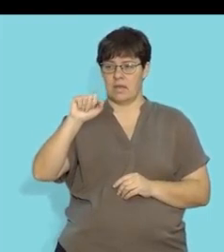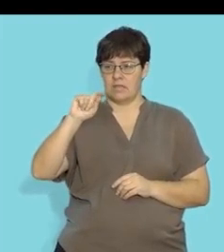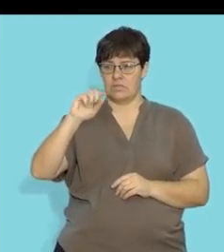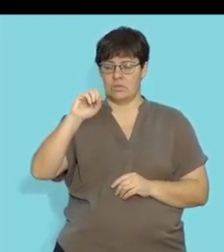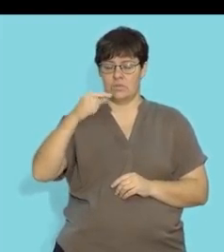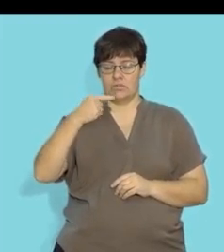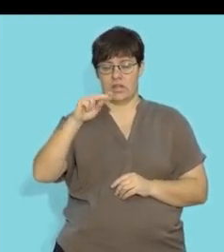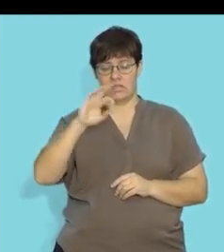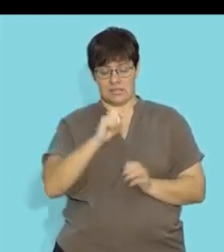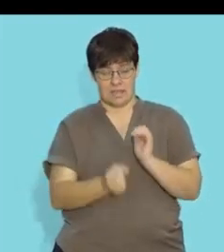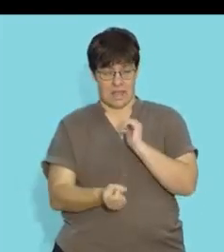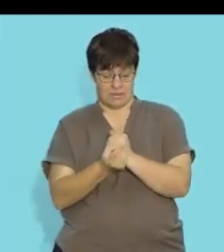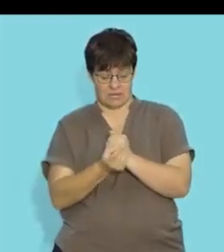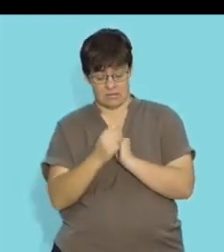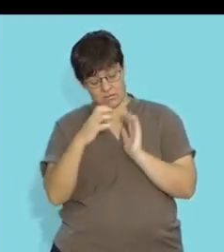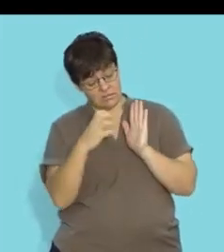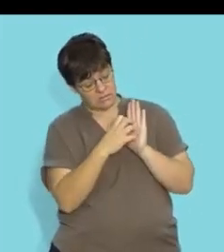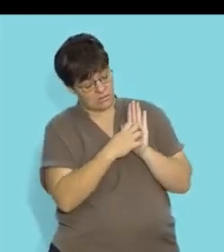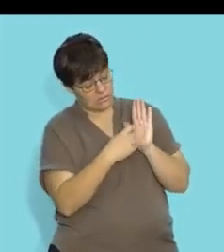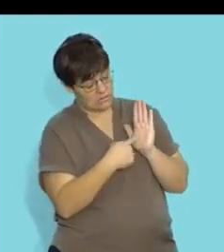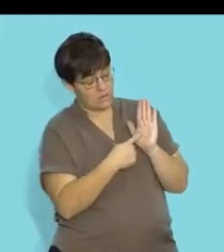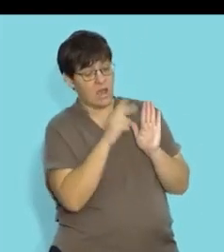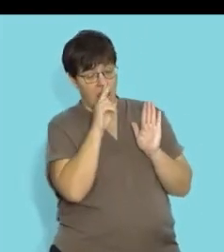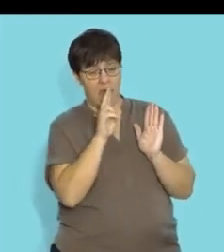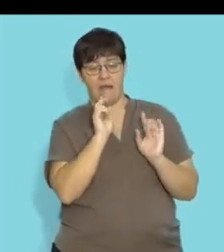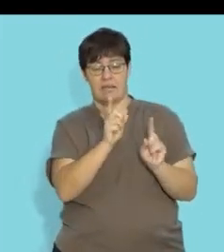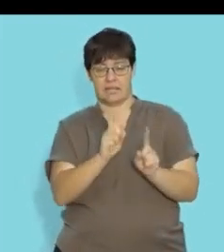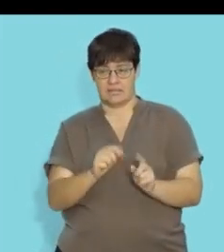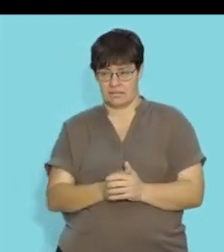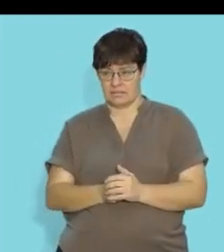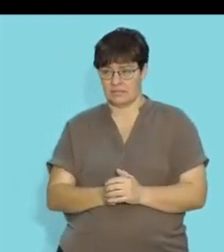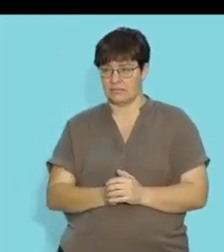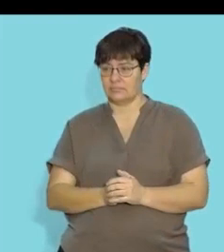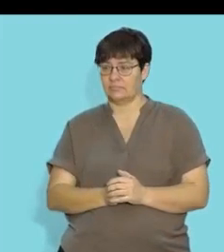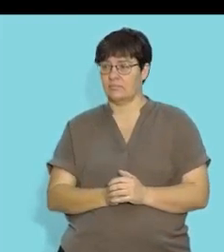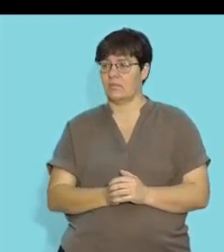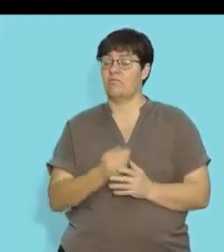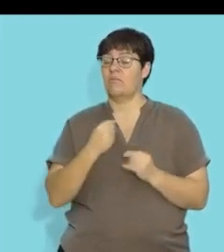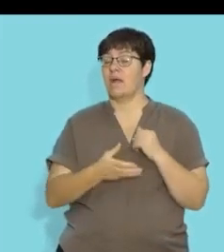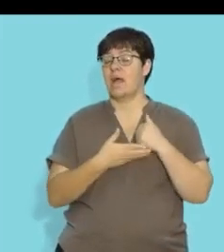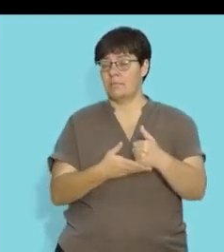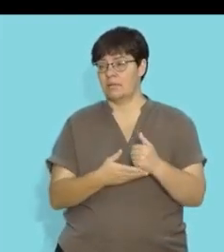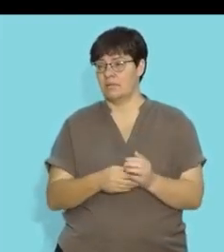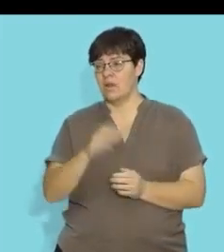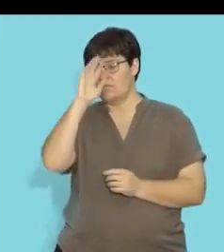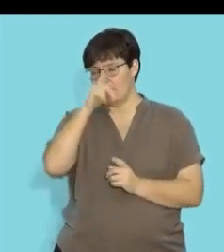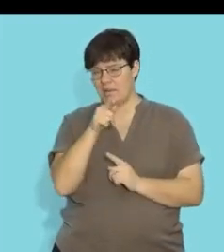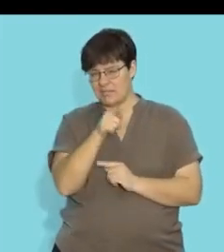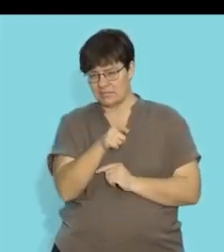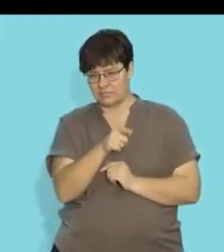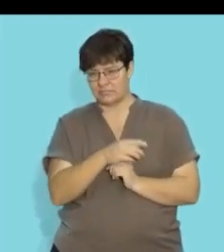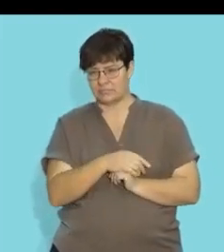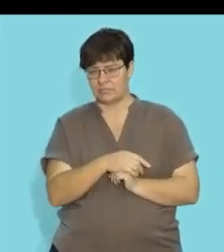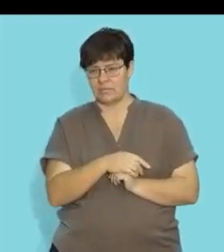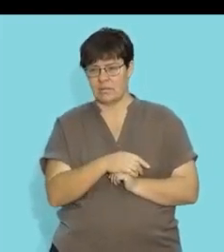guys just to give you context again we referring to the seminiferous tubules if i help you recollect the seminiferous tubules